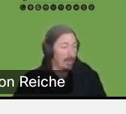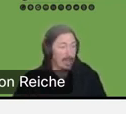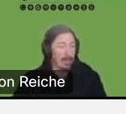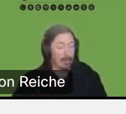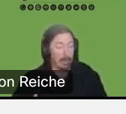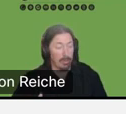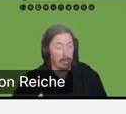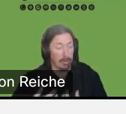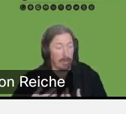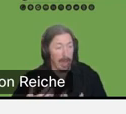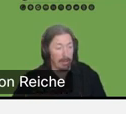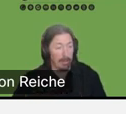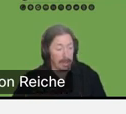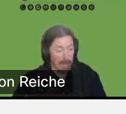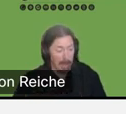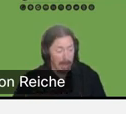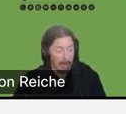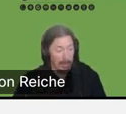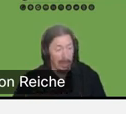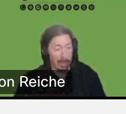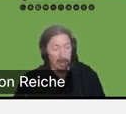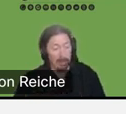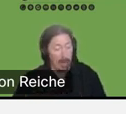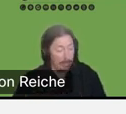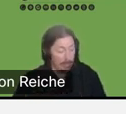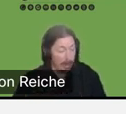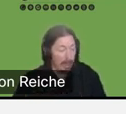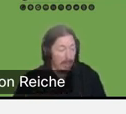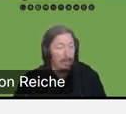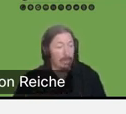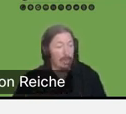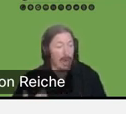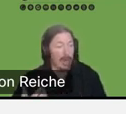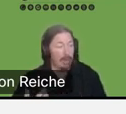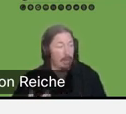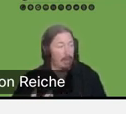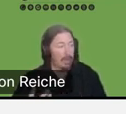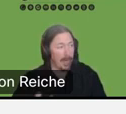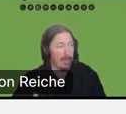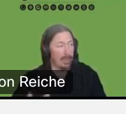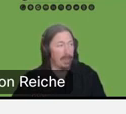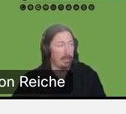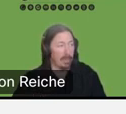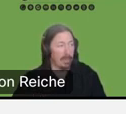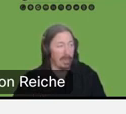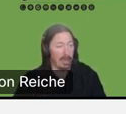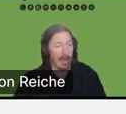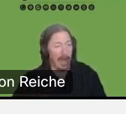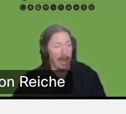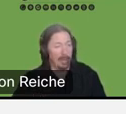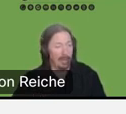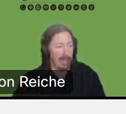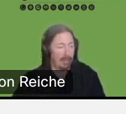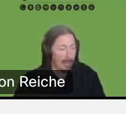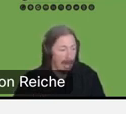And it's a lot of times when we're, we're planning for designing something for everybody. We'll try to step into these different personas. If I